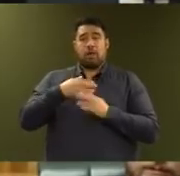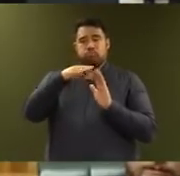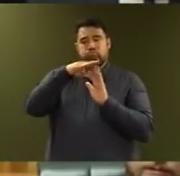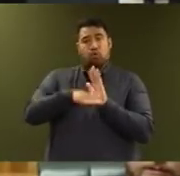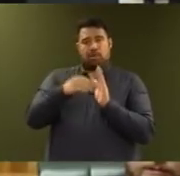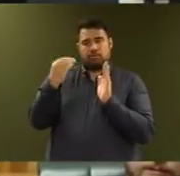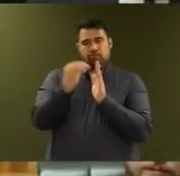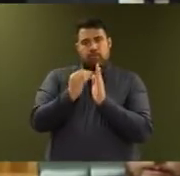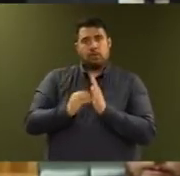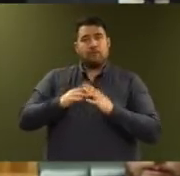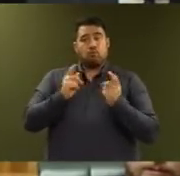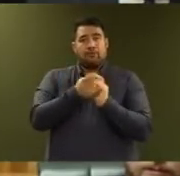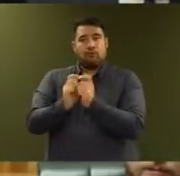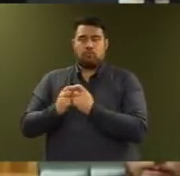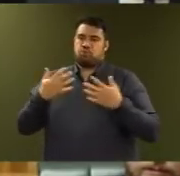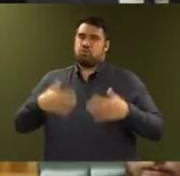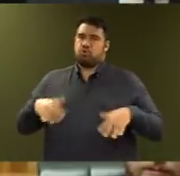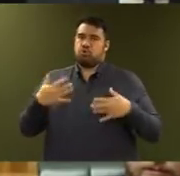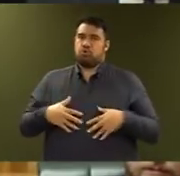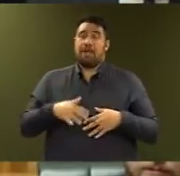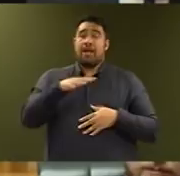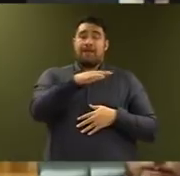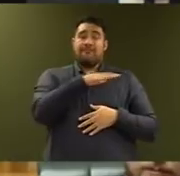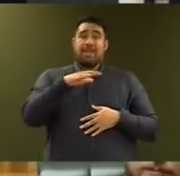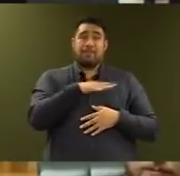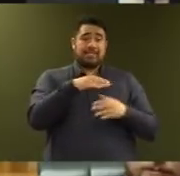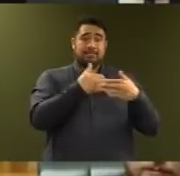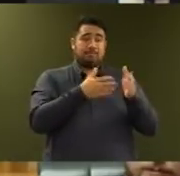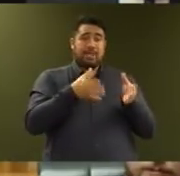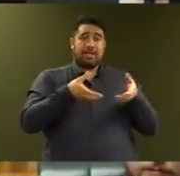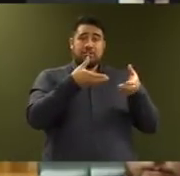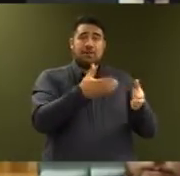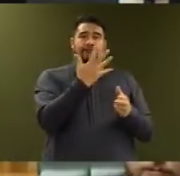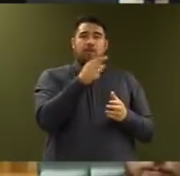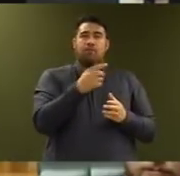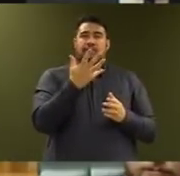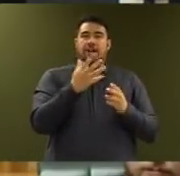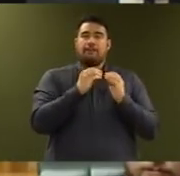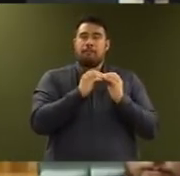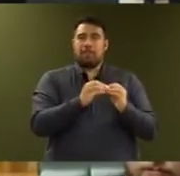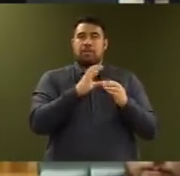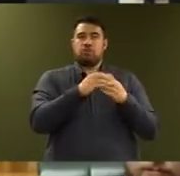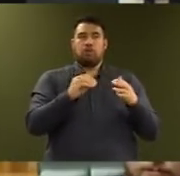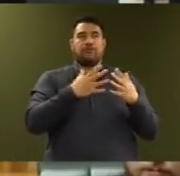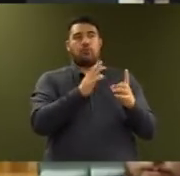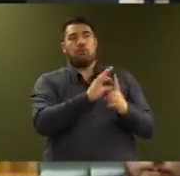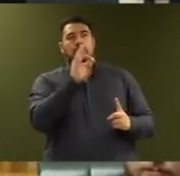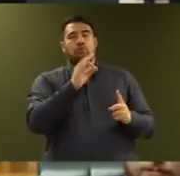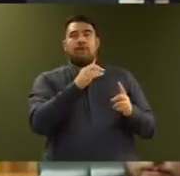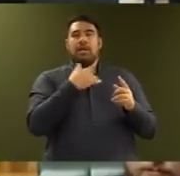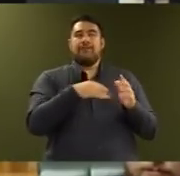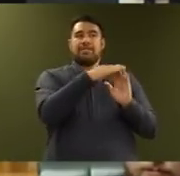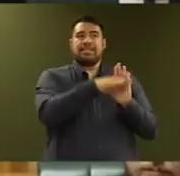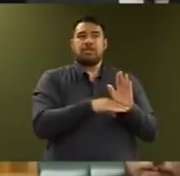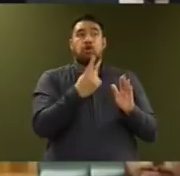Our Families Package will see $5.5 billion over the next four years, focused on improving the living standards of those